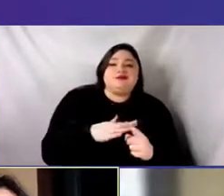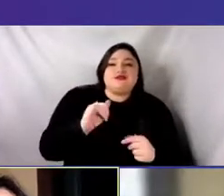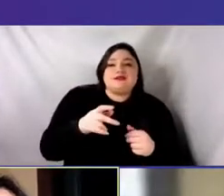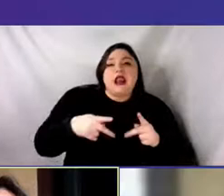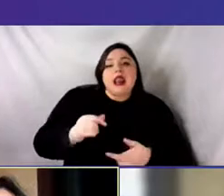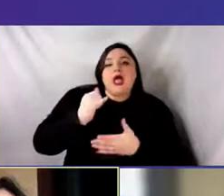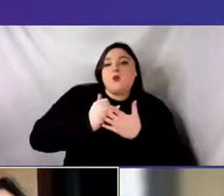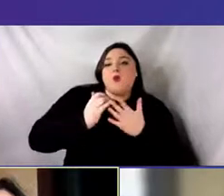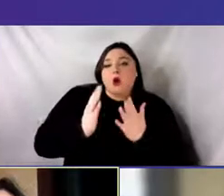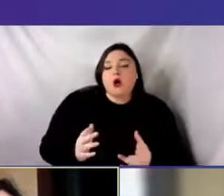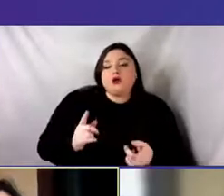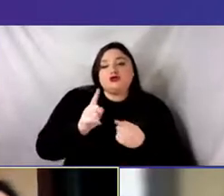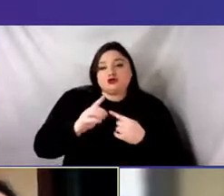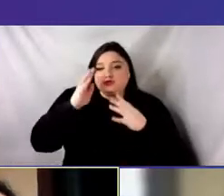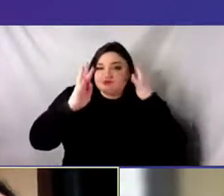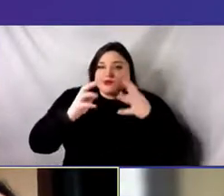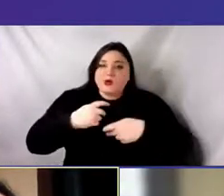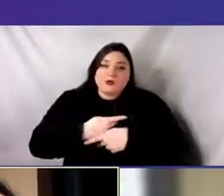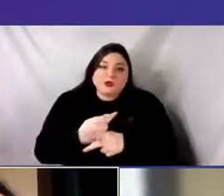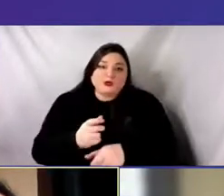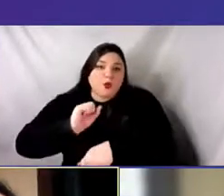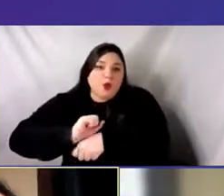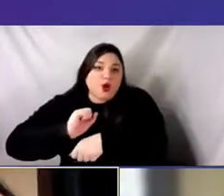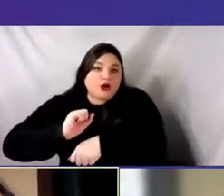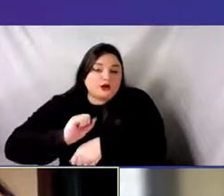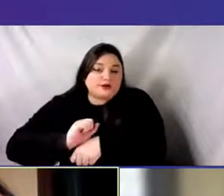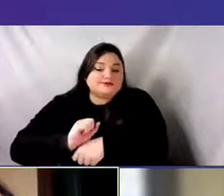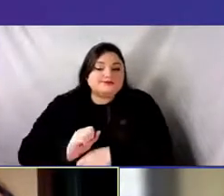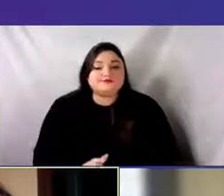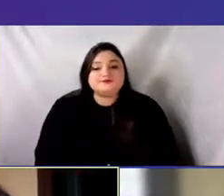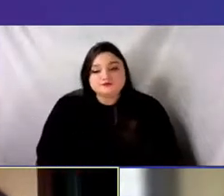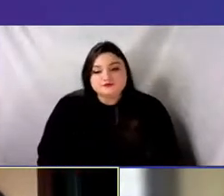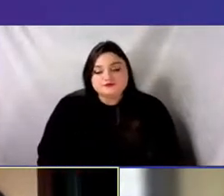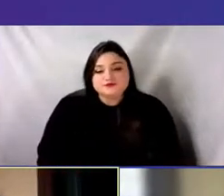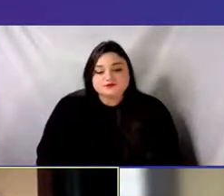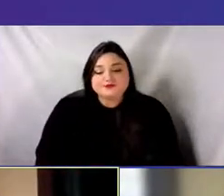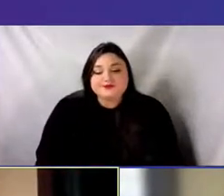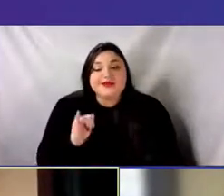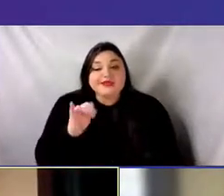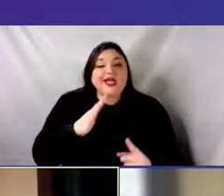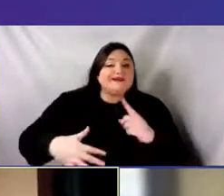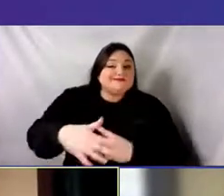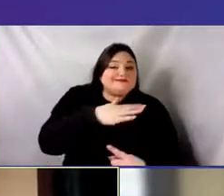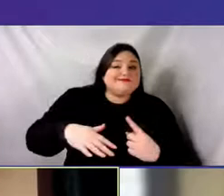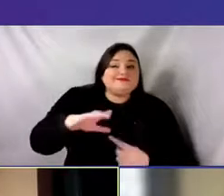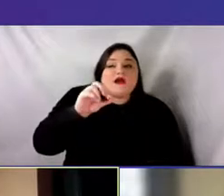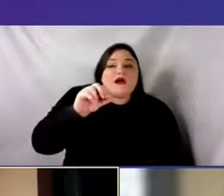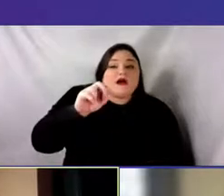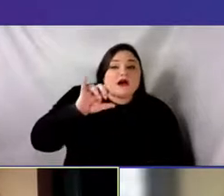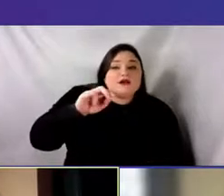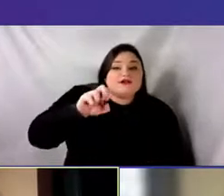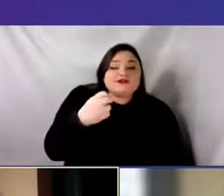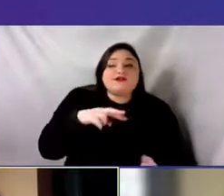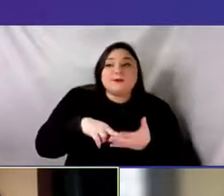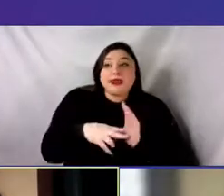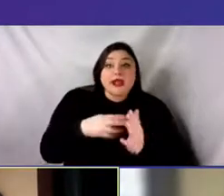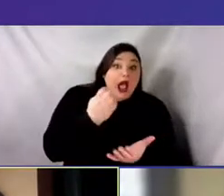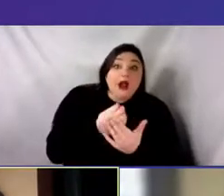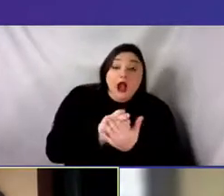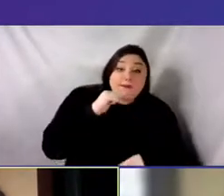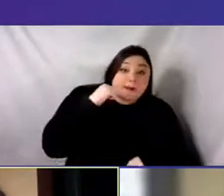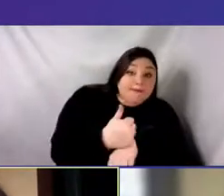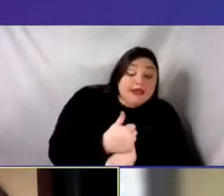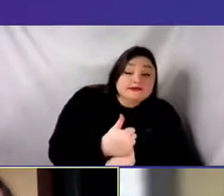make work, those conditions being, um, economic, those conditions being how